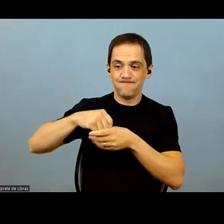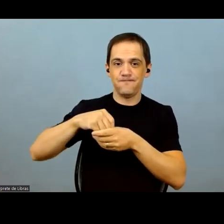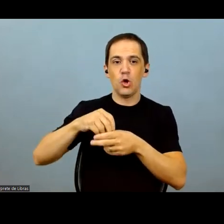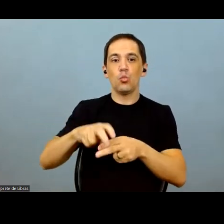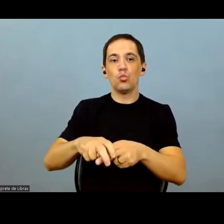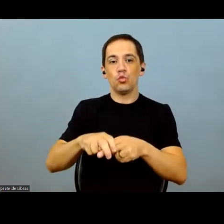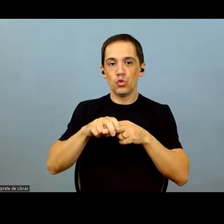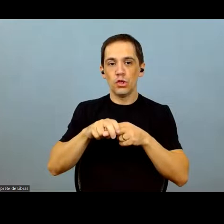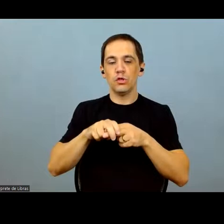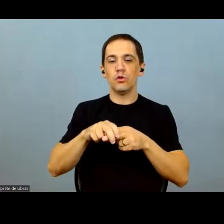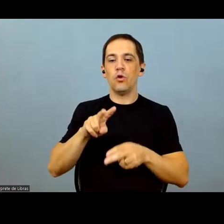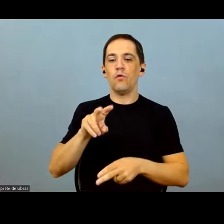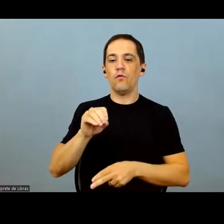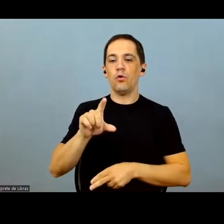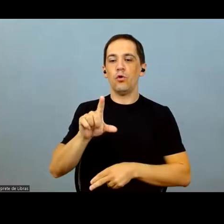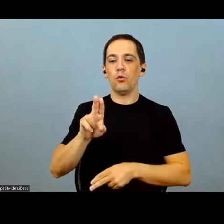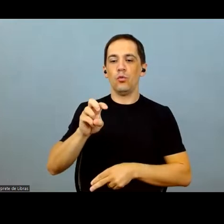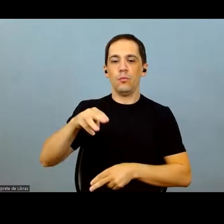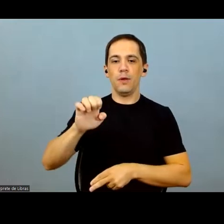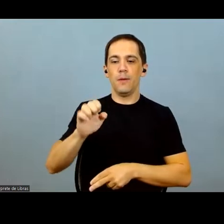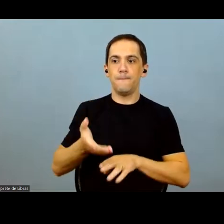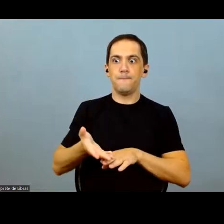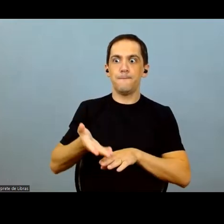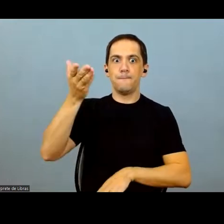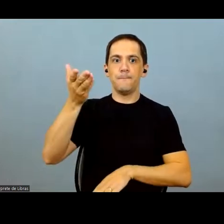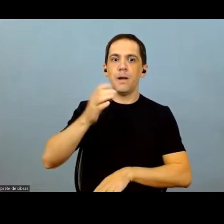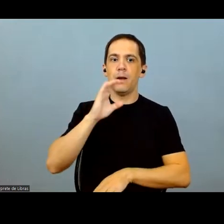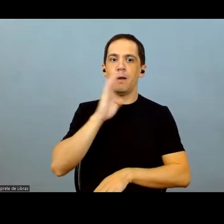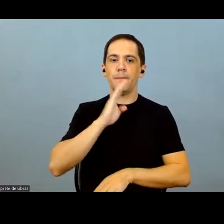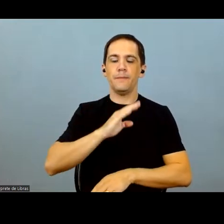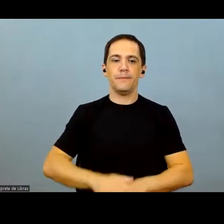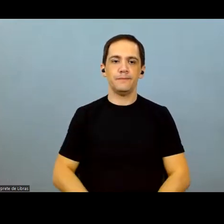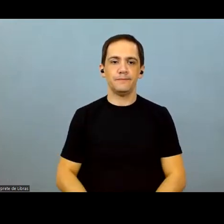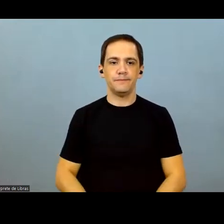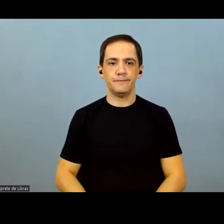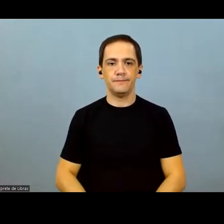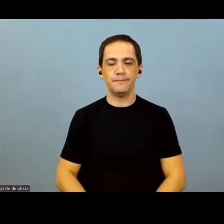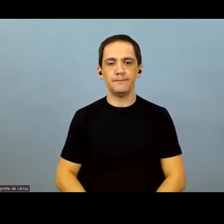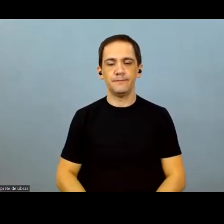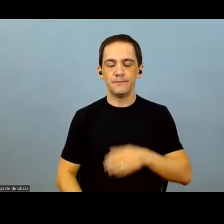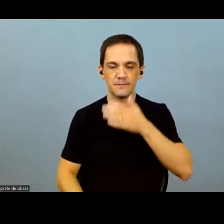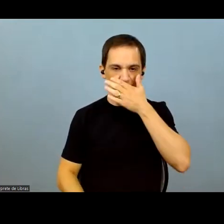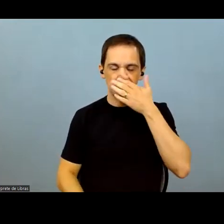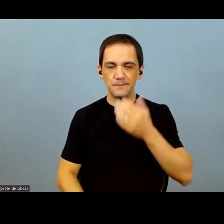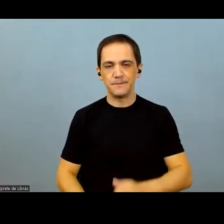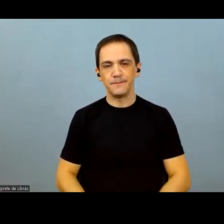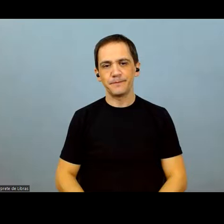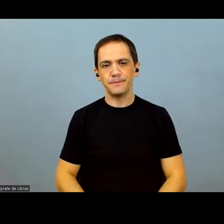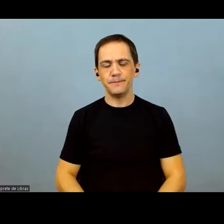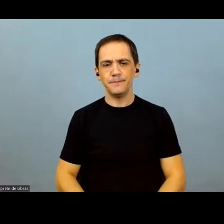2022. That's why volume surpassed our expectations for the first quarter.